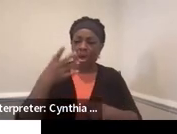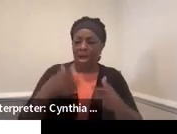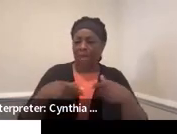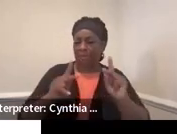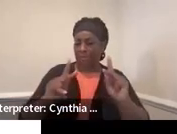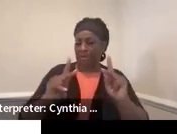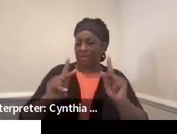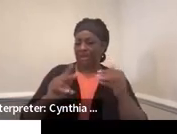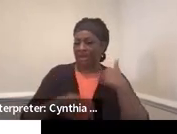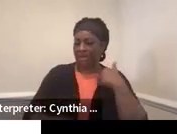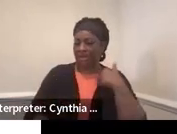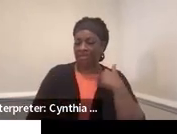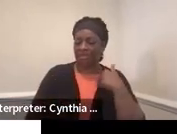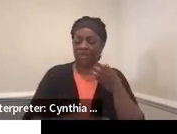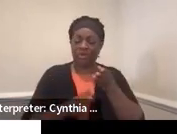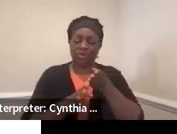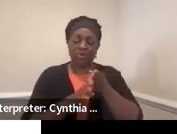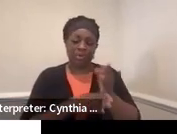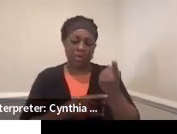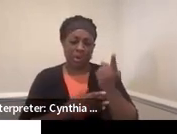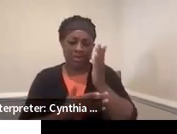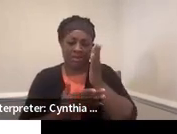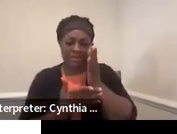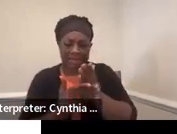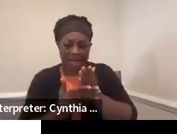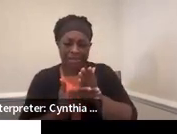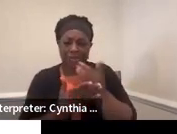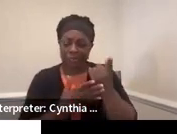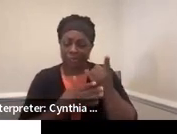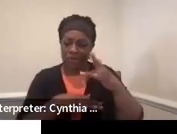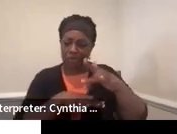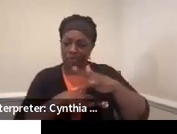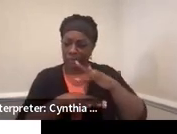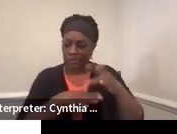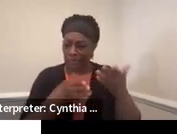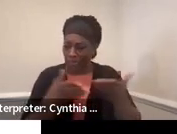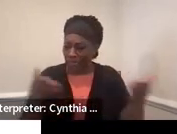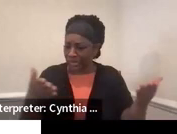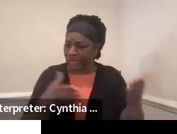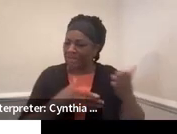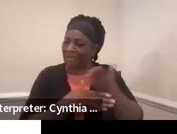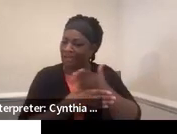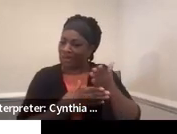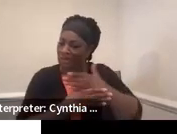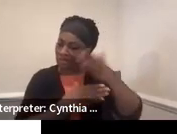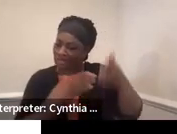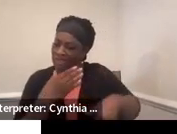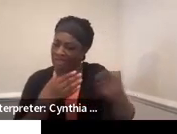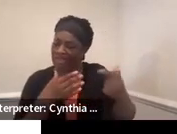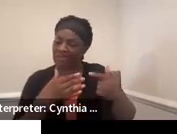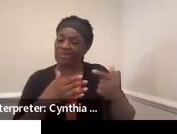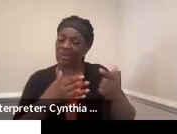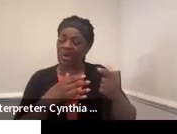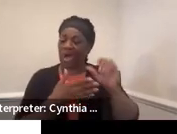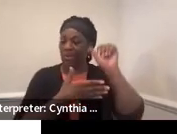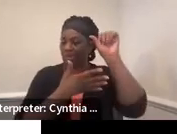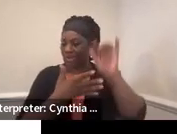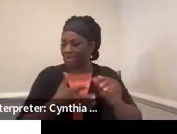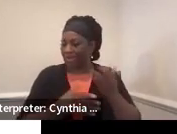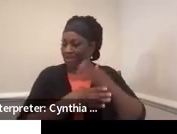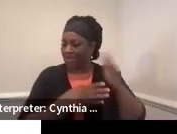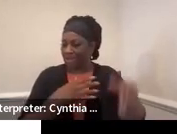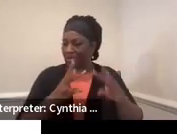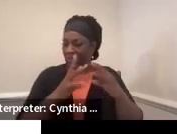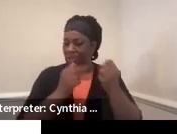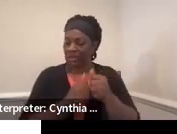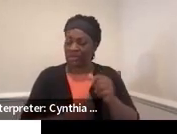And Career One-Stop is actually one of the resources that is shared at the end under the online resources section. So there's a